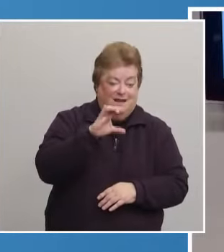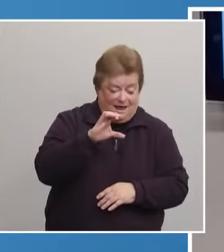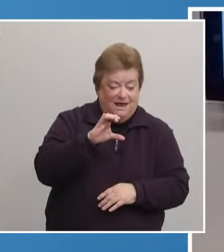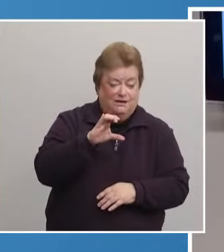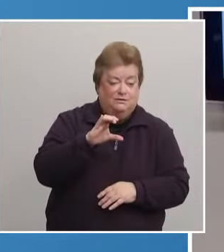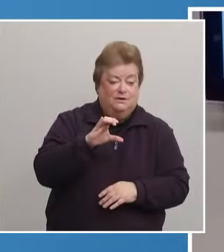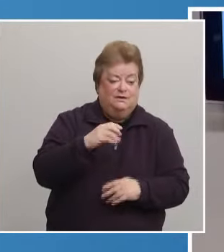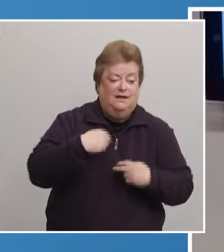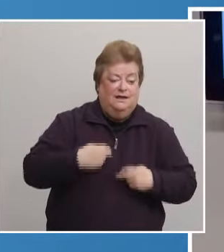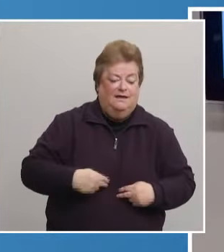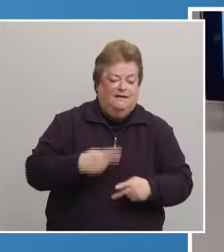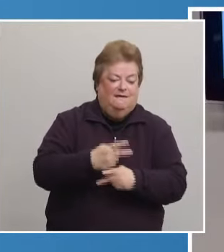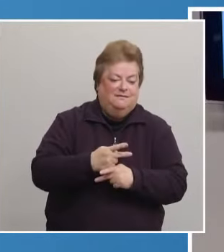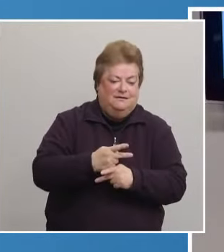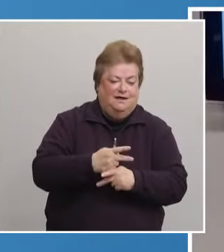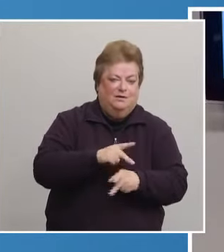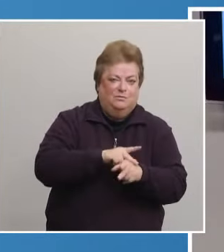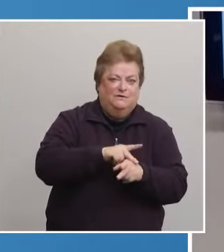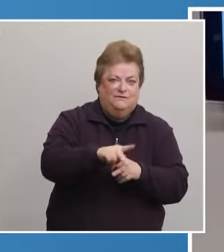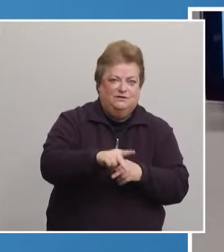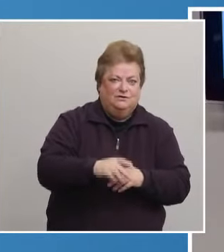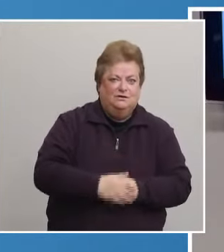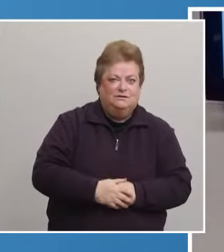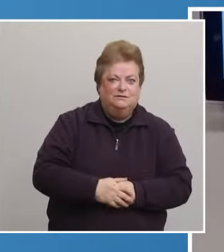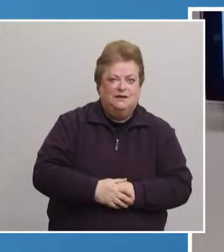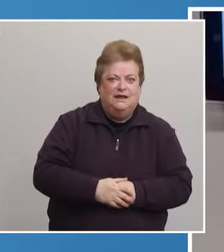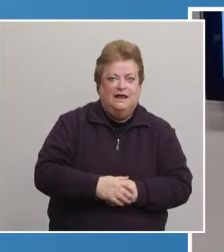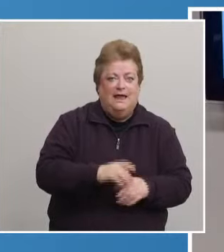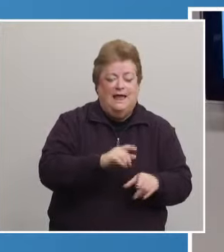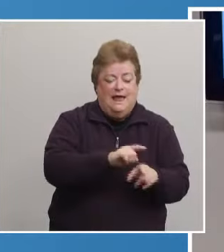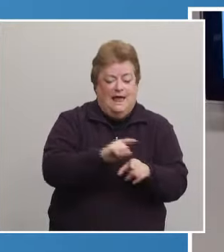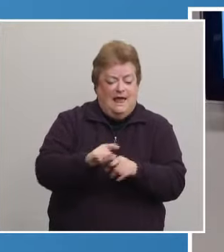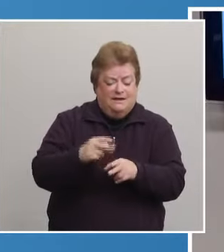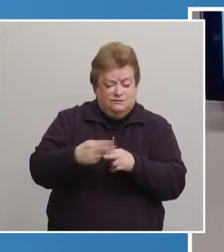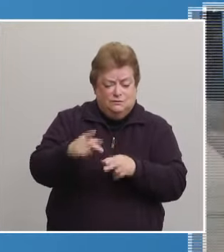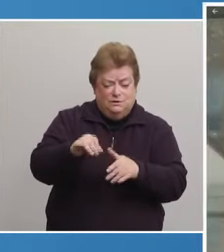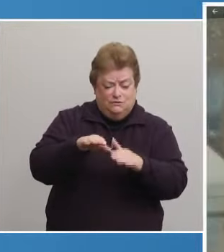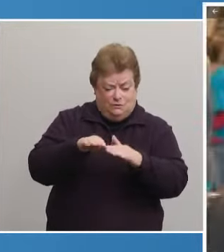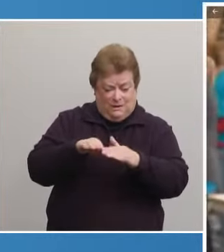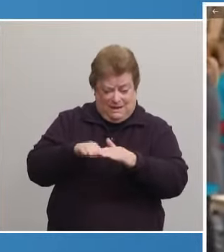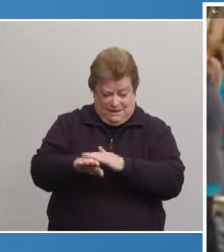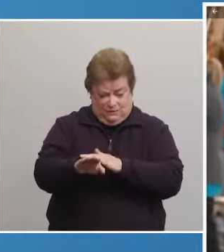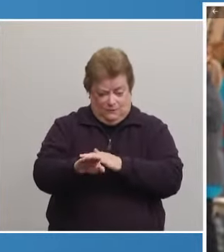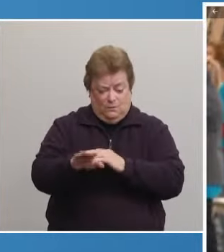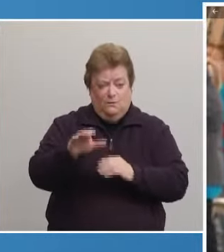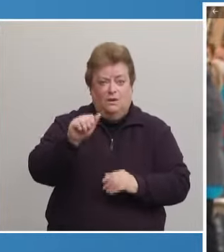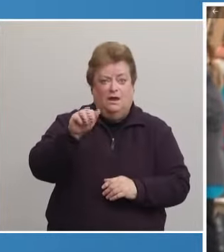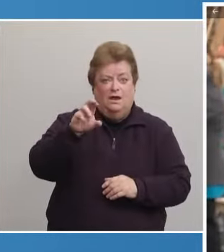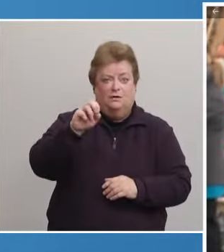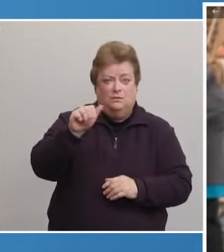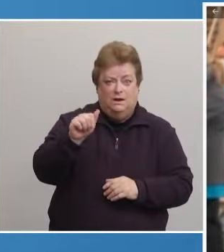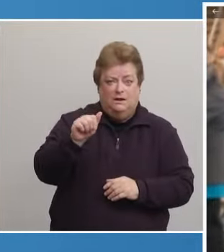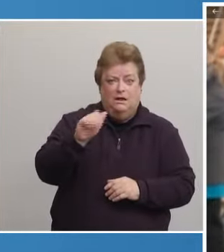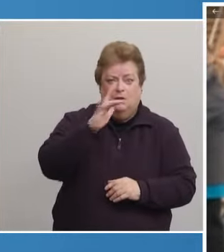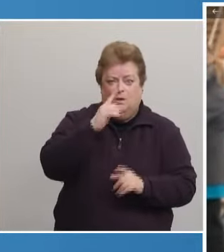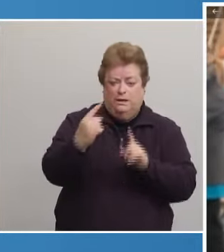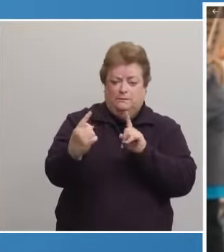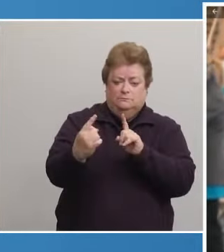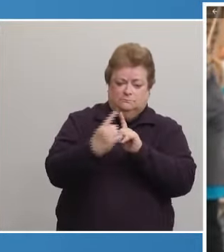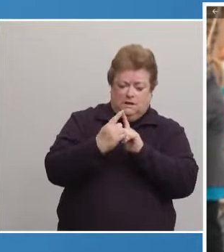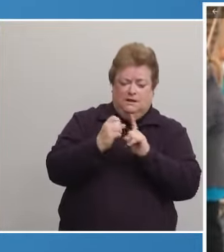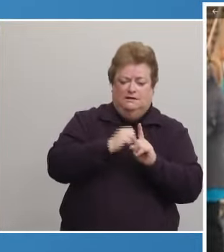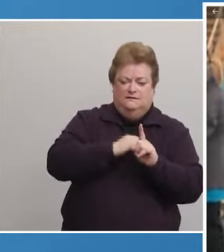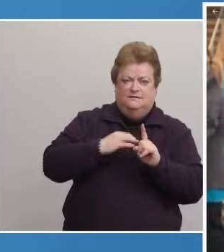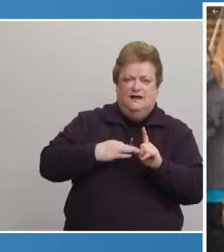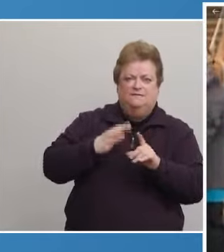last two weeks. As soon as people enter the arena, you will be greeted by staff and